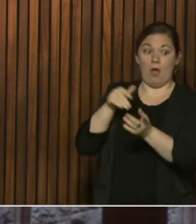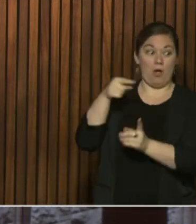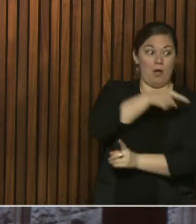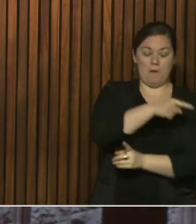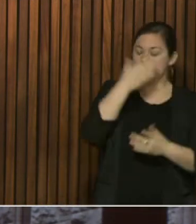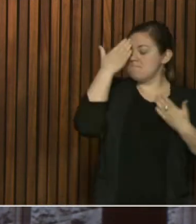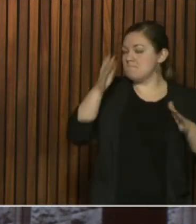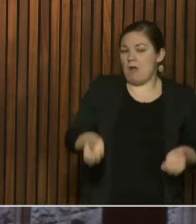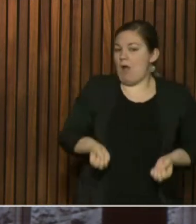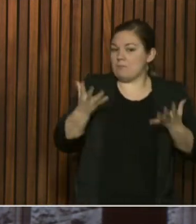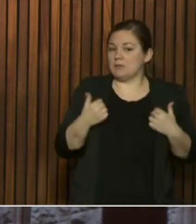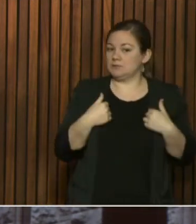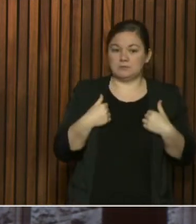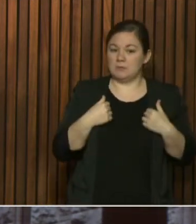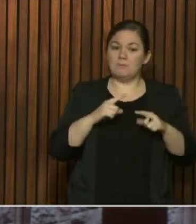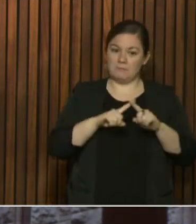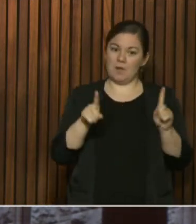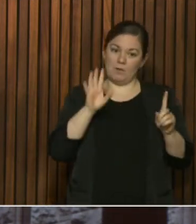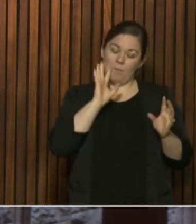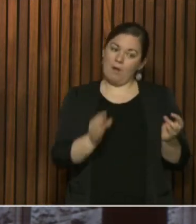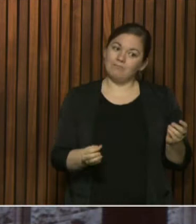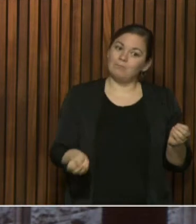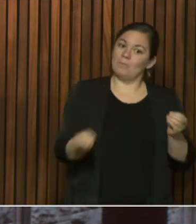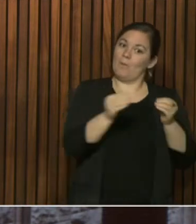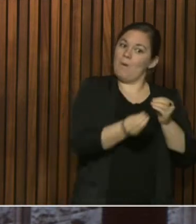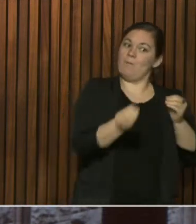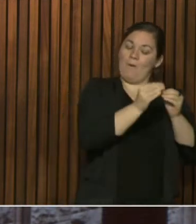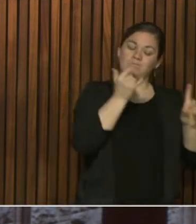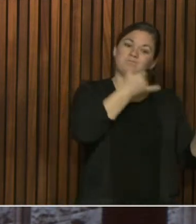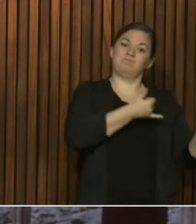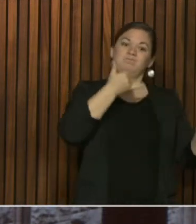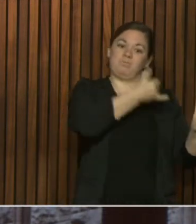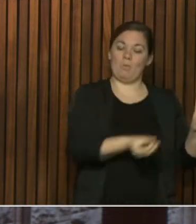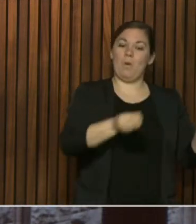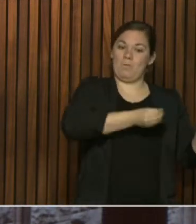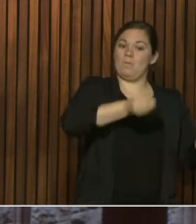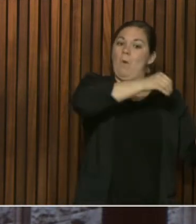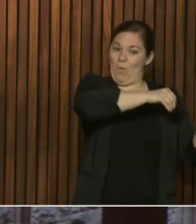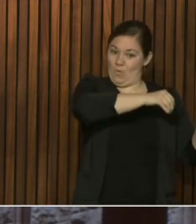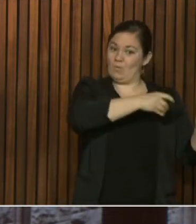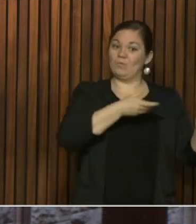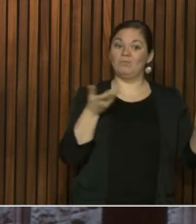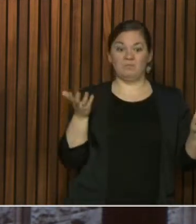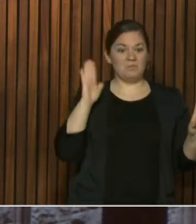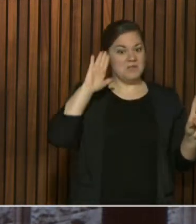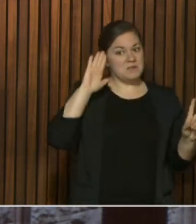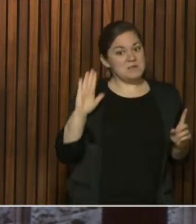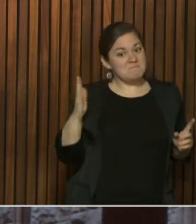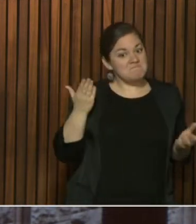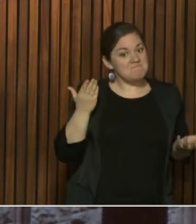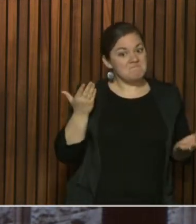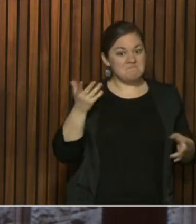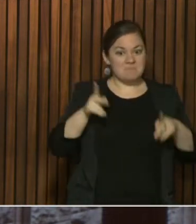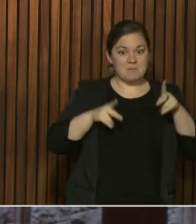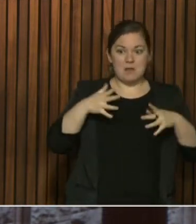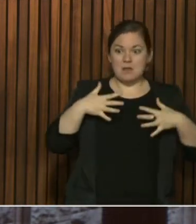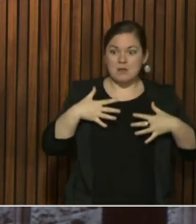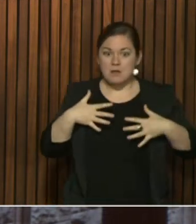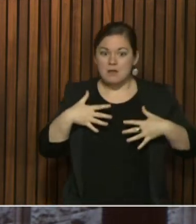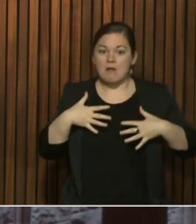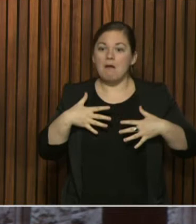over the time when they come on board. So I think a lot of people have had a number of their questions answered, and we're hoping that